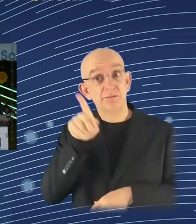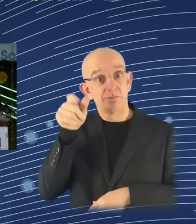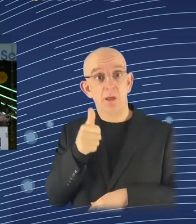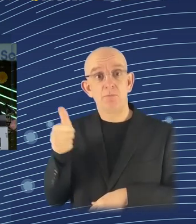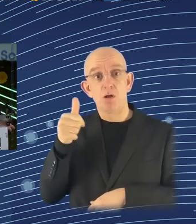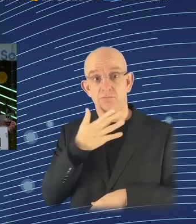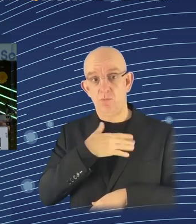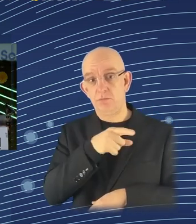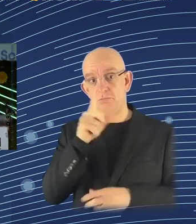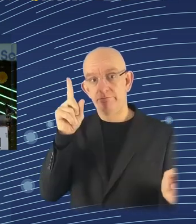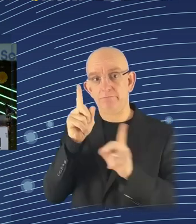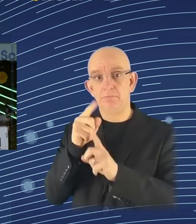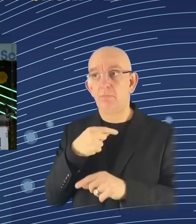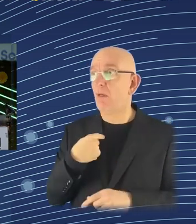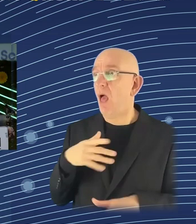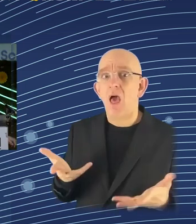start shaking. I mean, it's ridiculous.